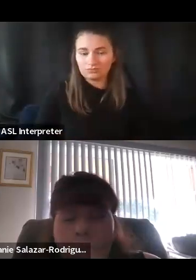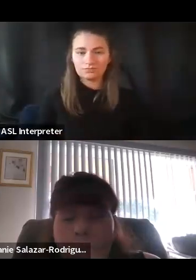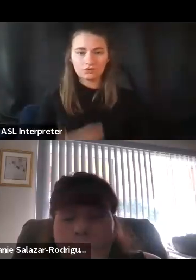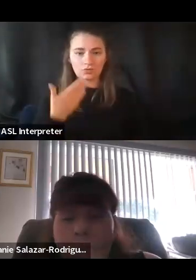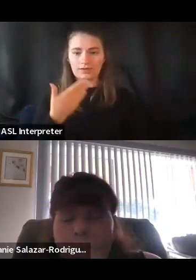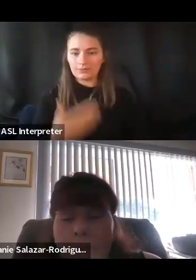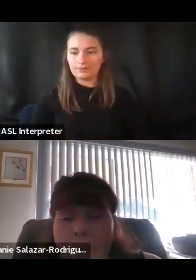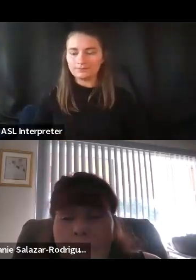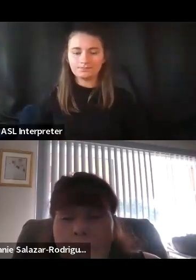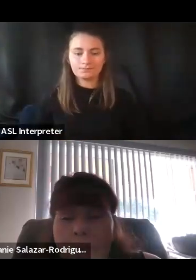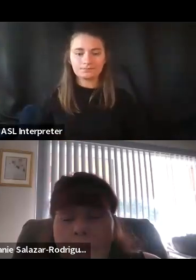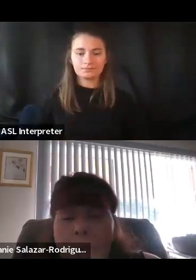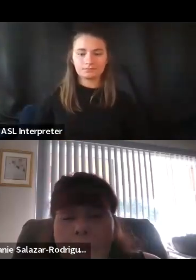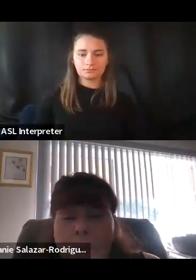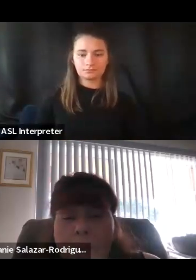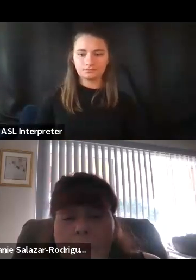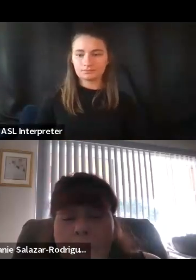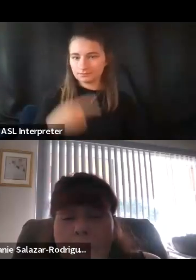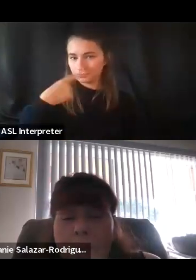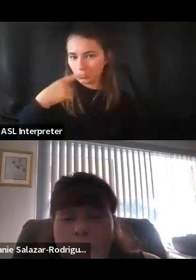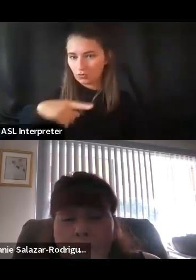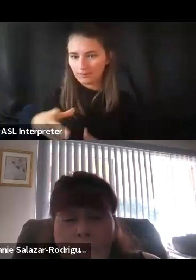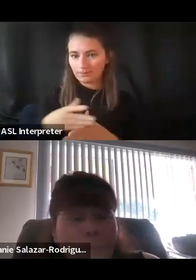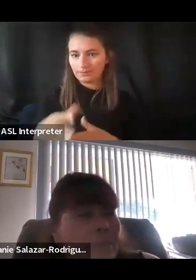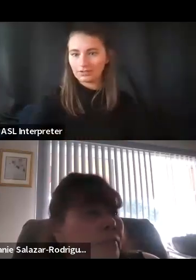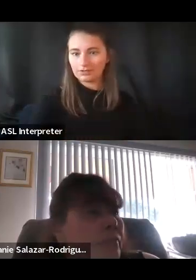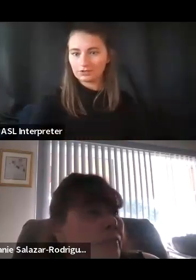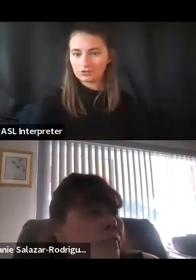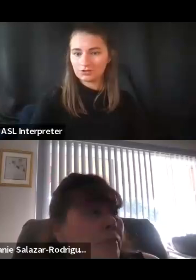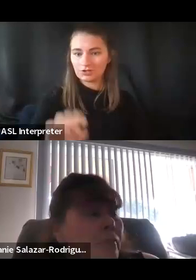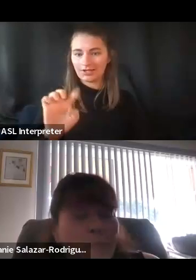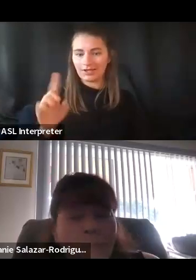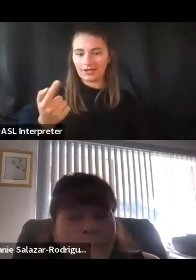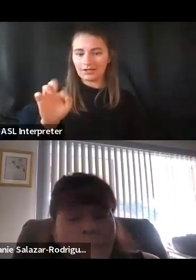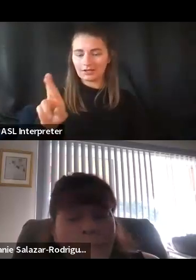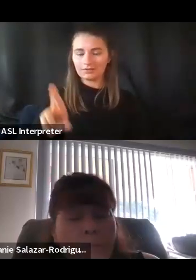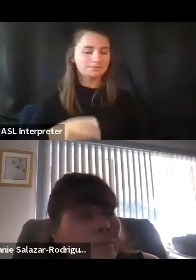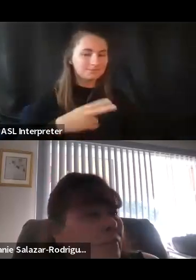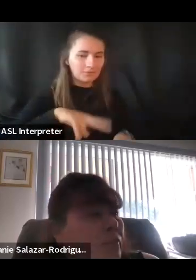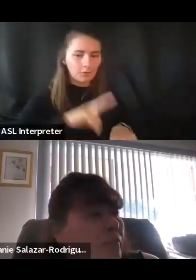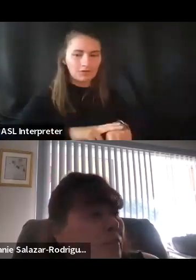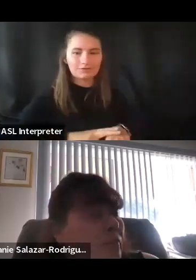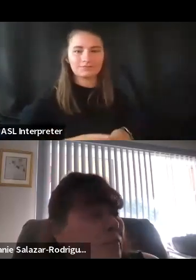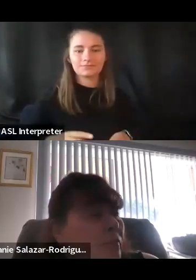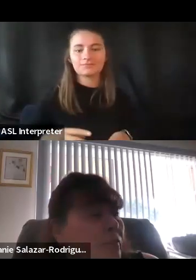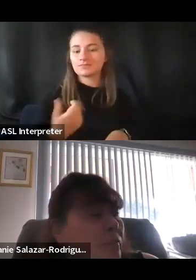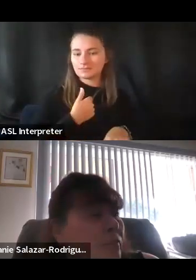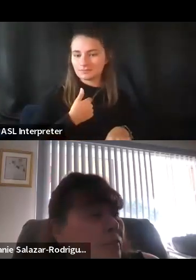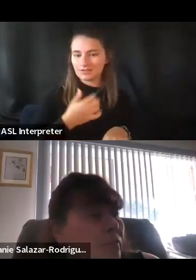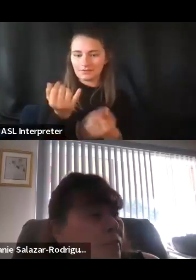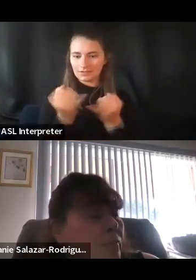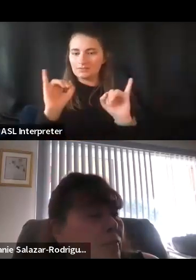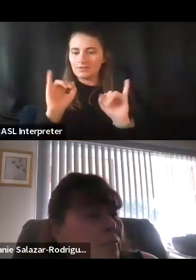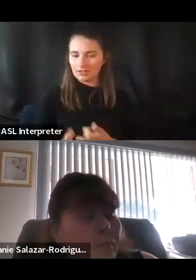So, Edgar, could you share with us? Of course. So as an independent living skills specialist,